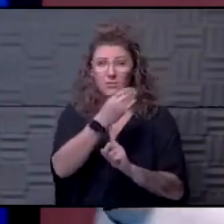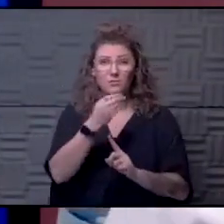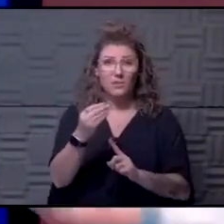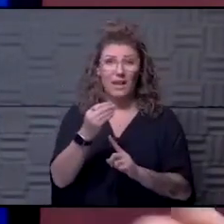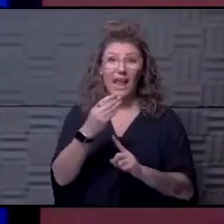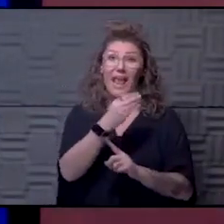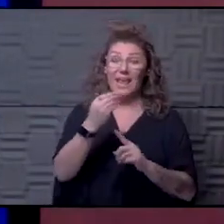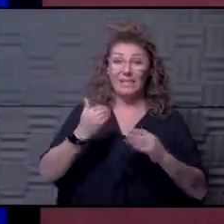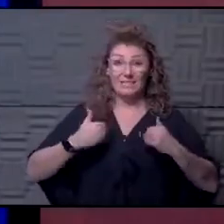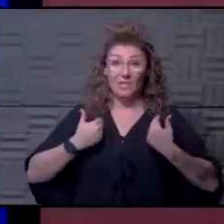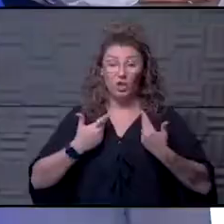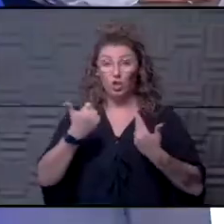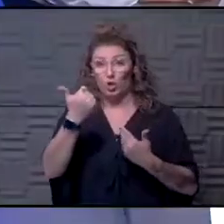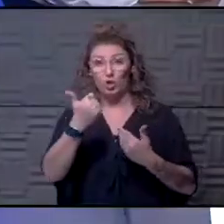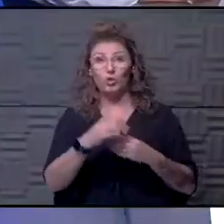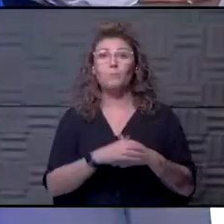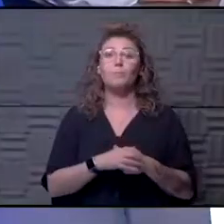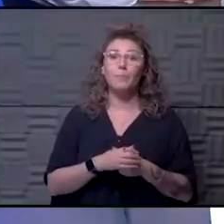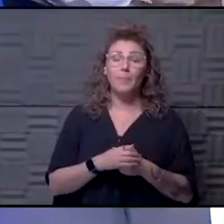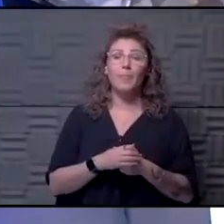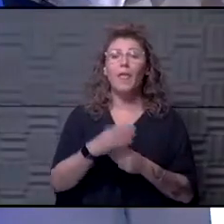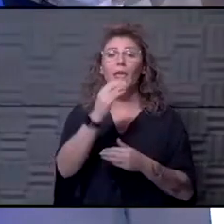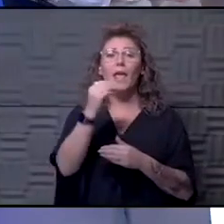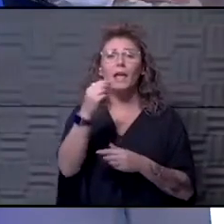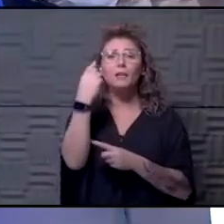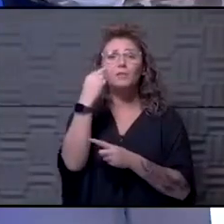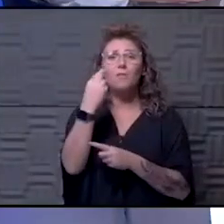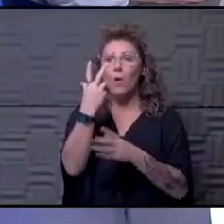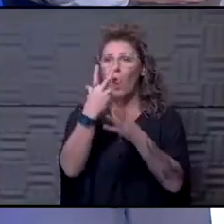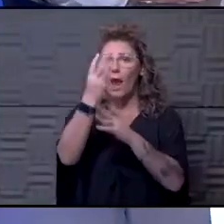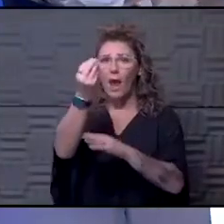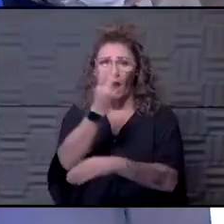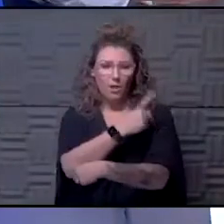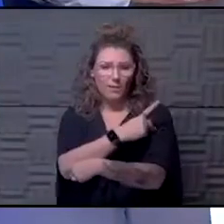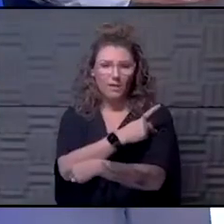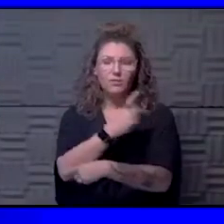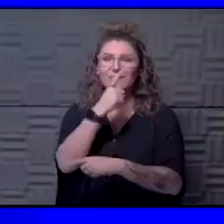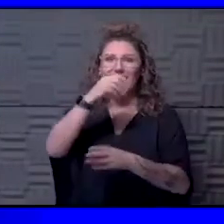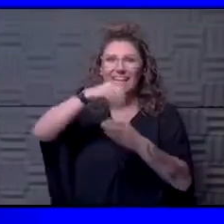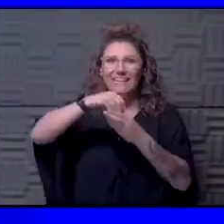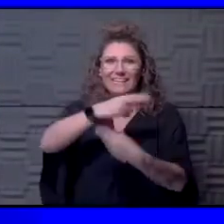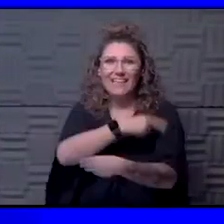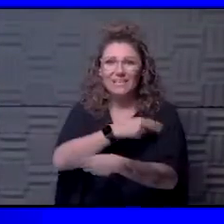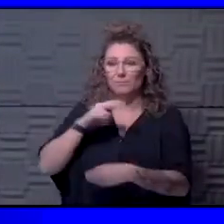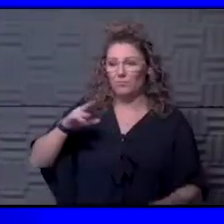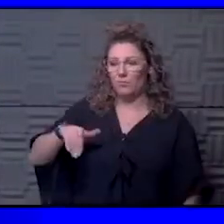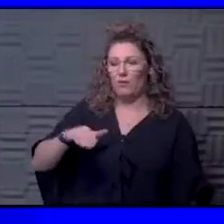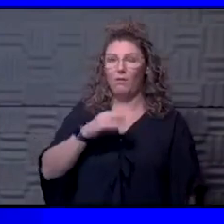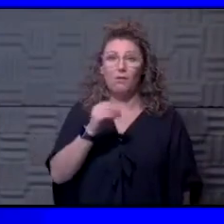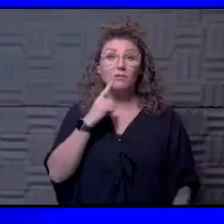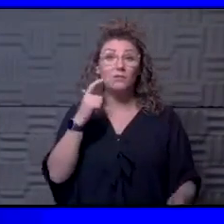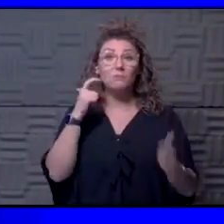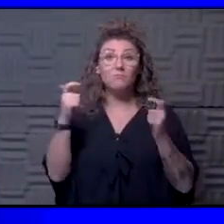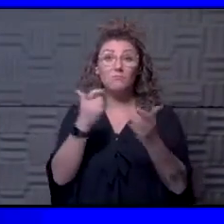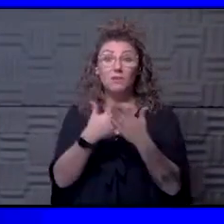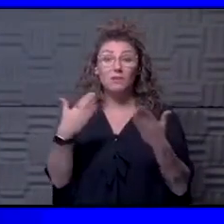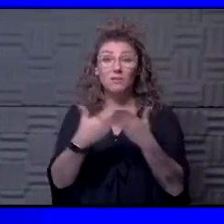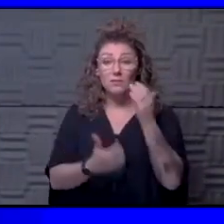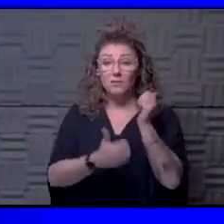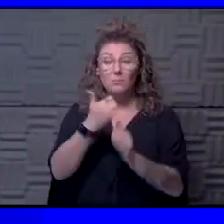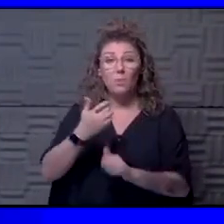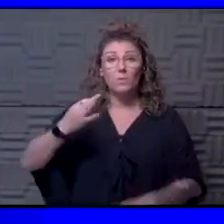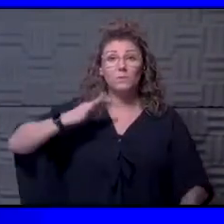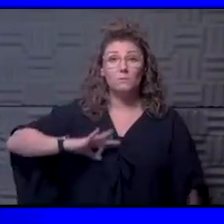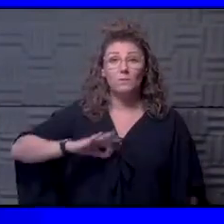that'd be really important. And again, these are for outpatients, so people who are not in the hospital yet. And the biggest thing really to have the most